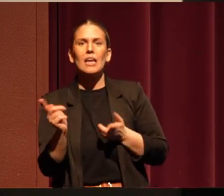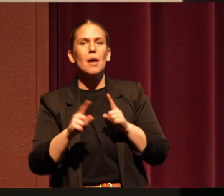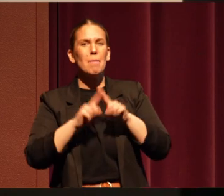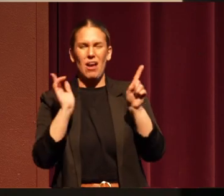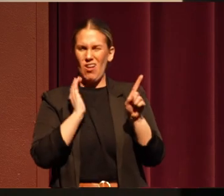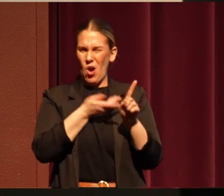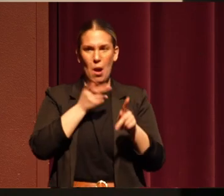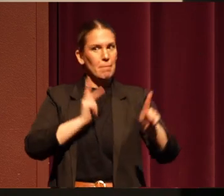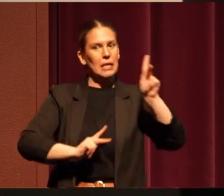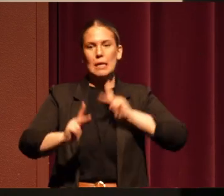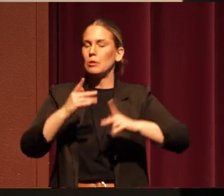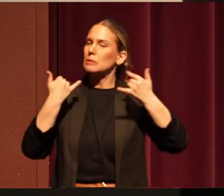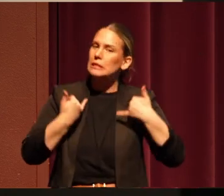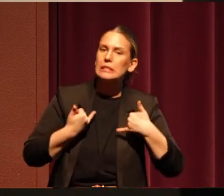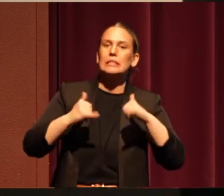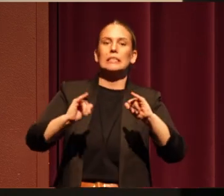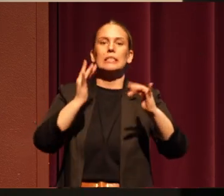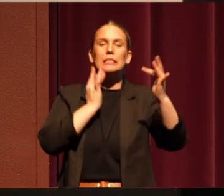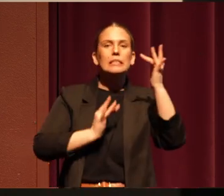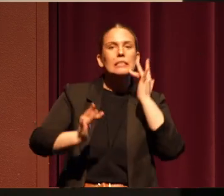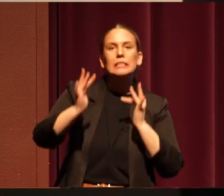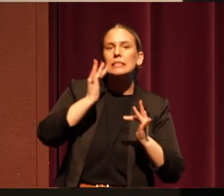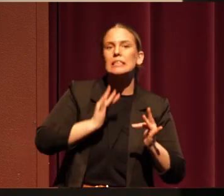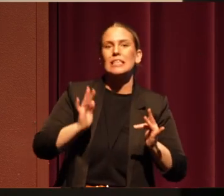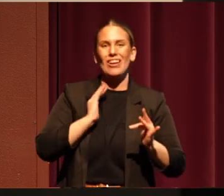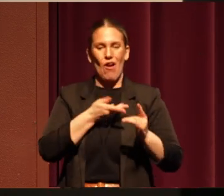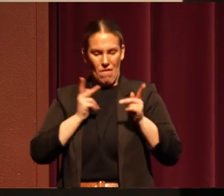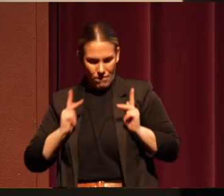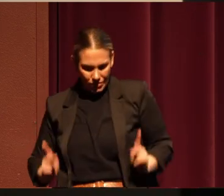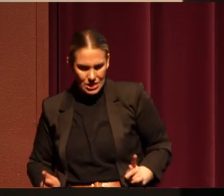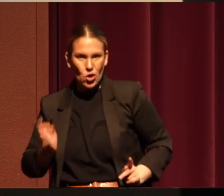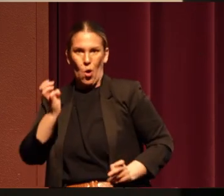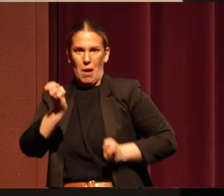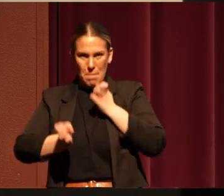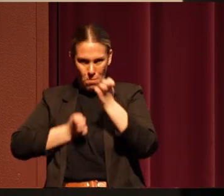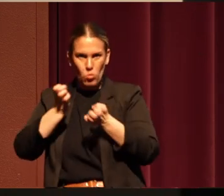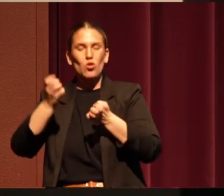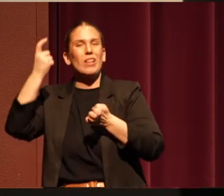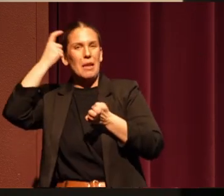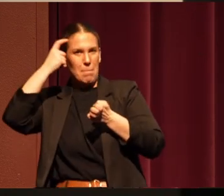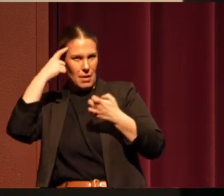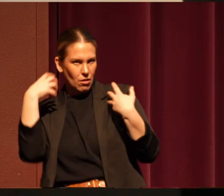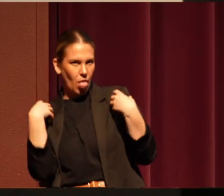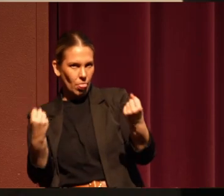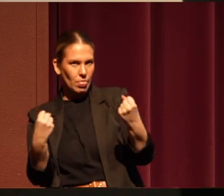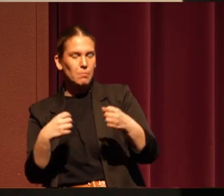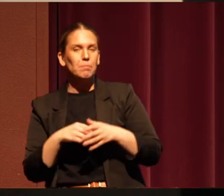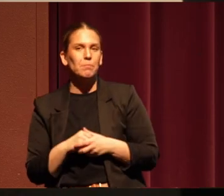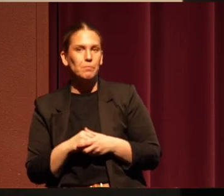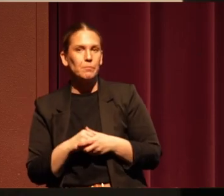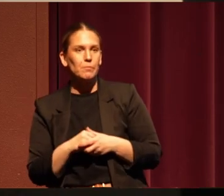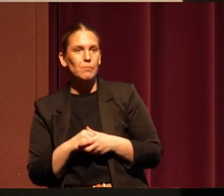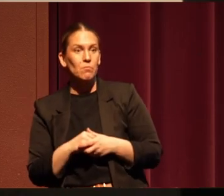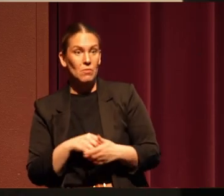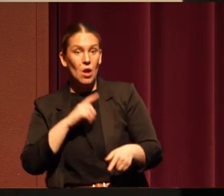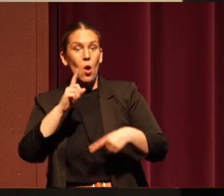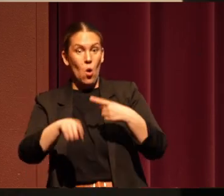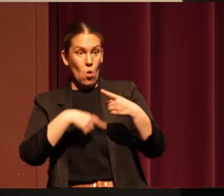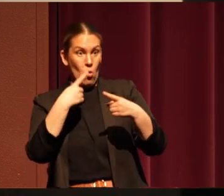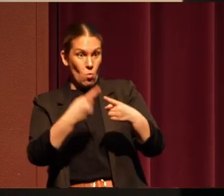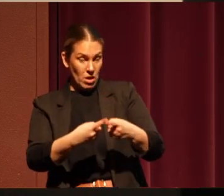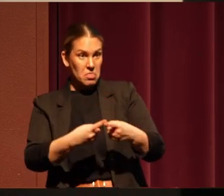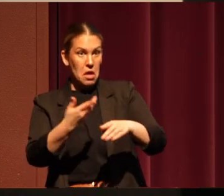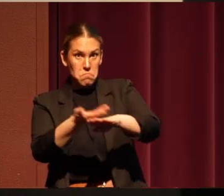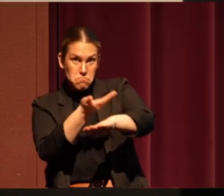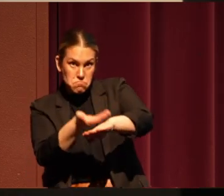We were still lacking in physical, emotional, and our mental health. And then when they restored that land,